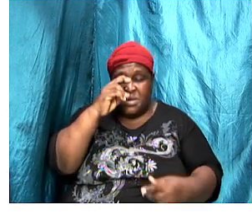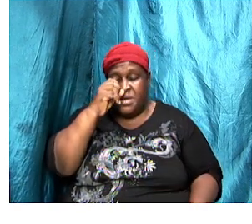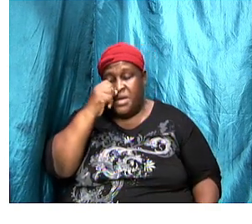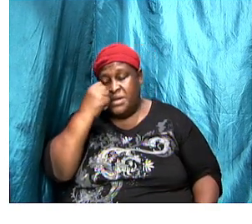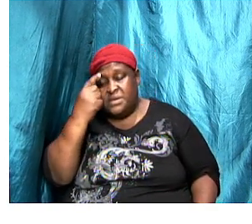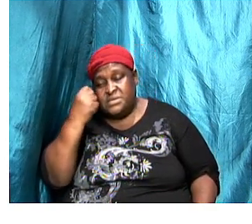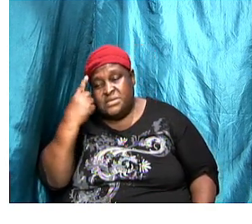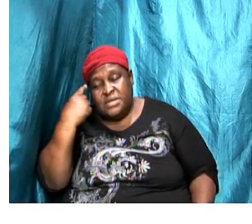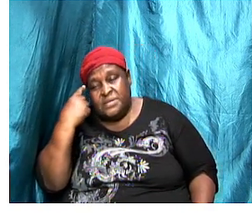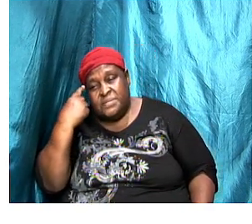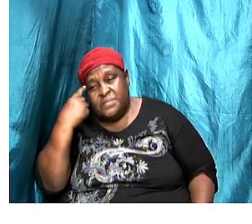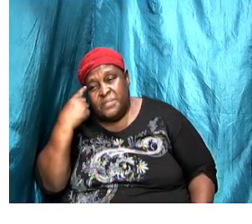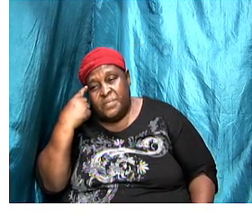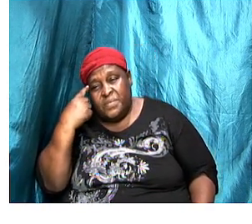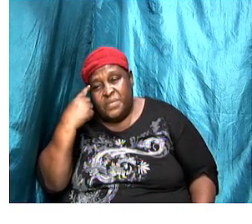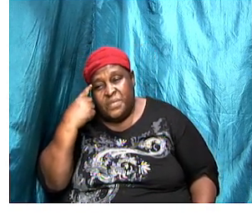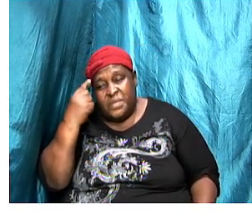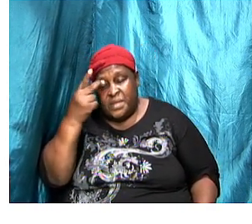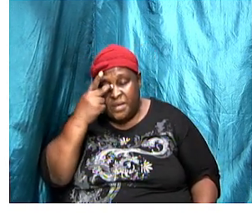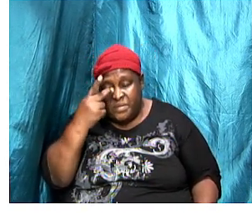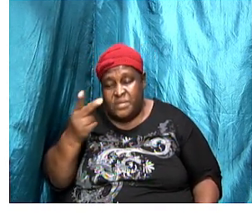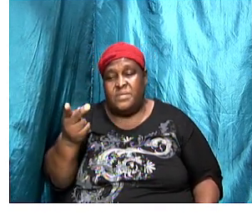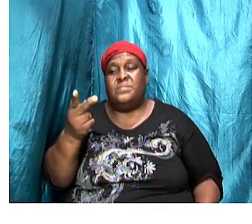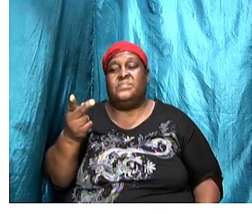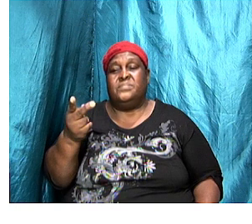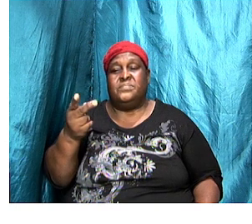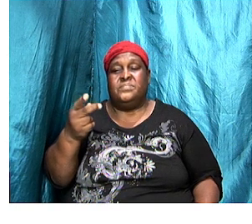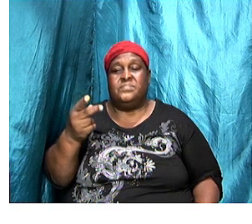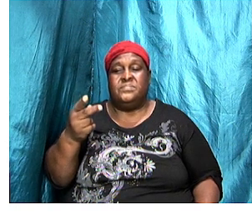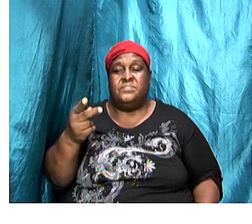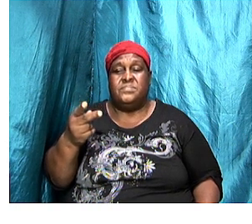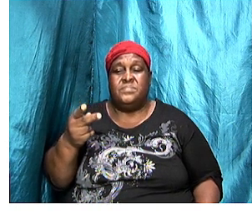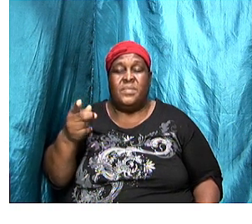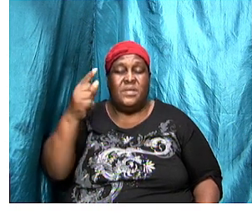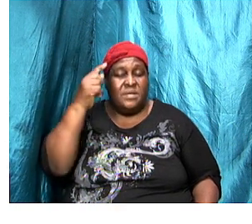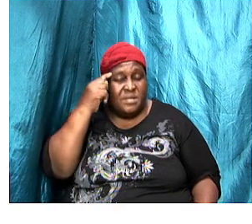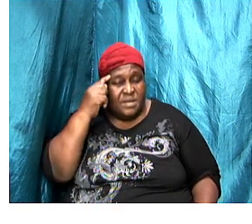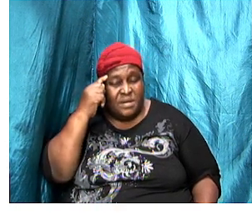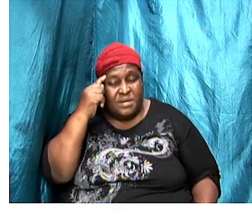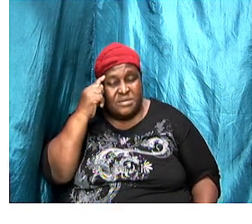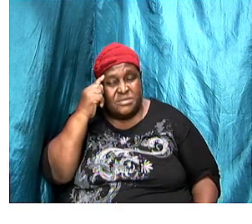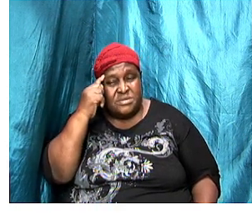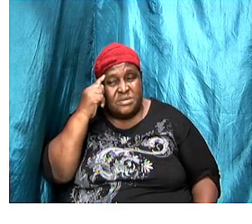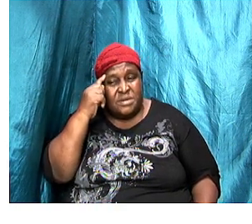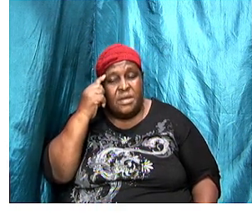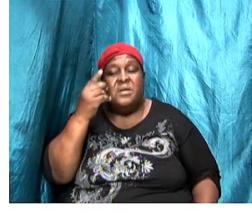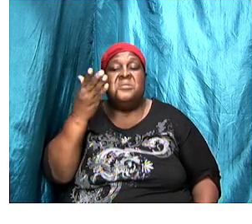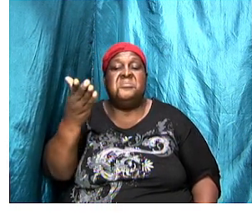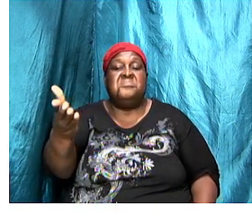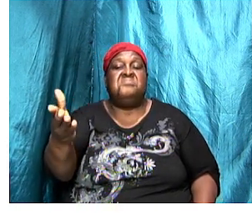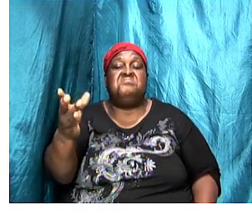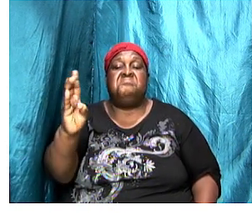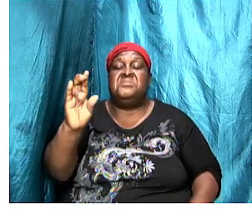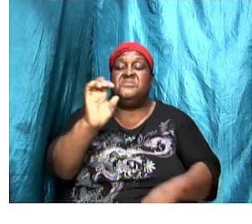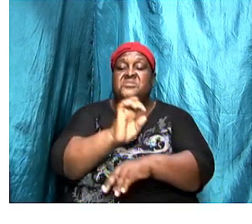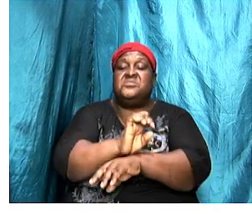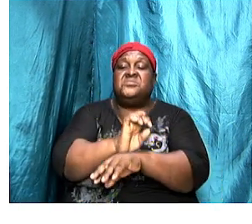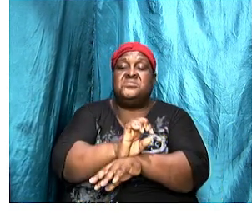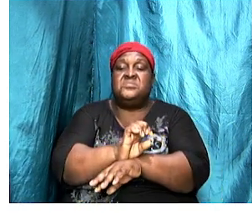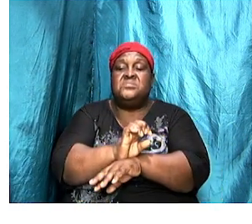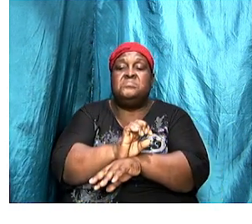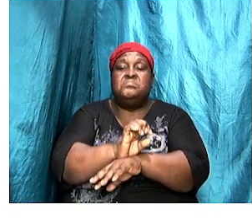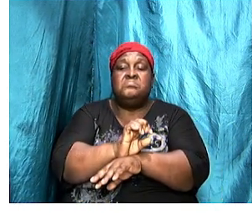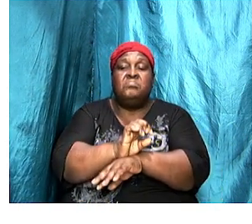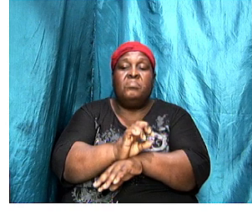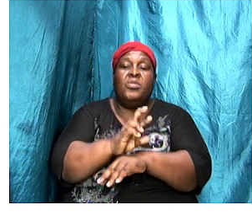this particular view, this particular thought is that these seven churches were